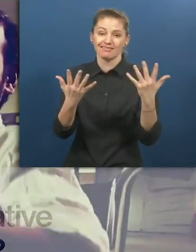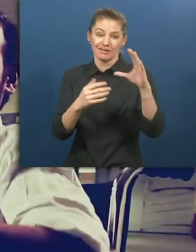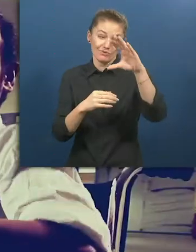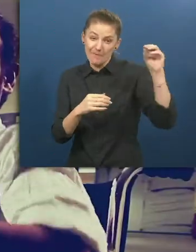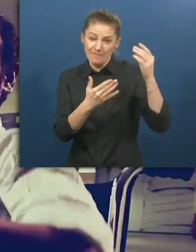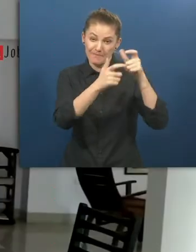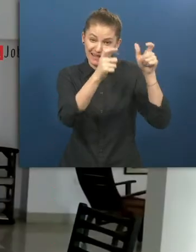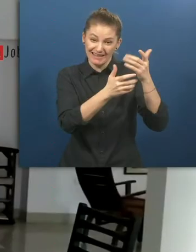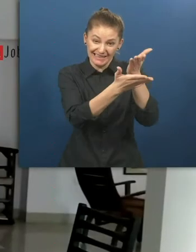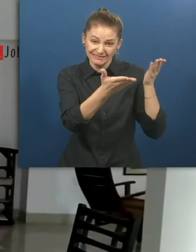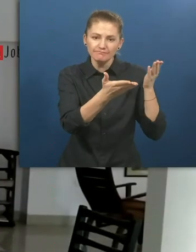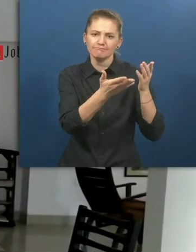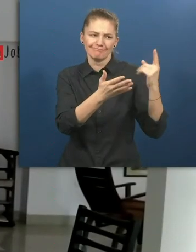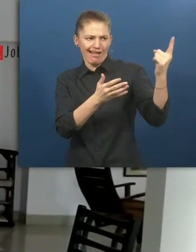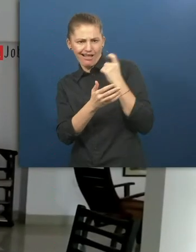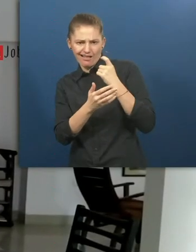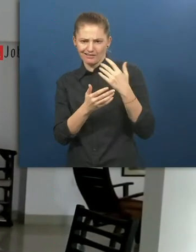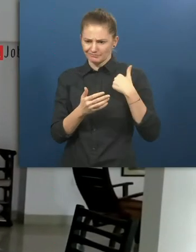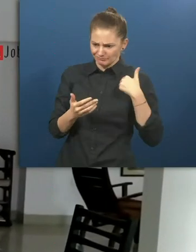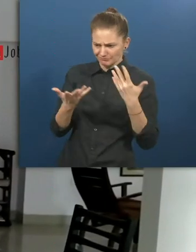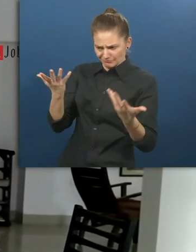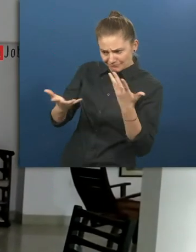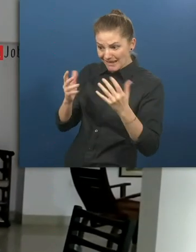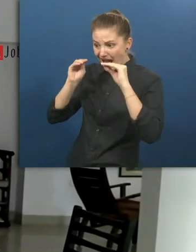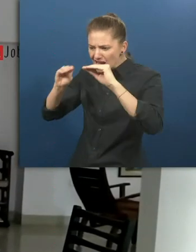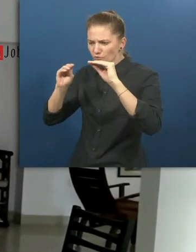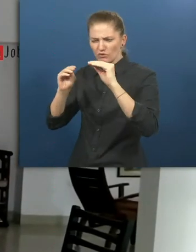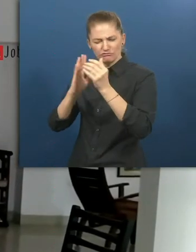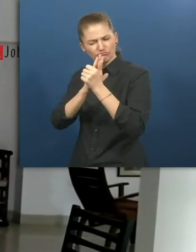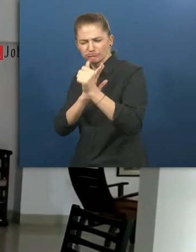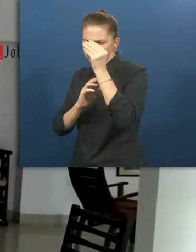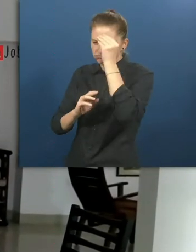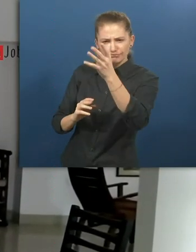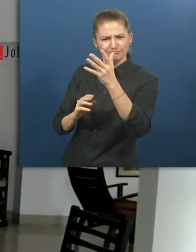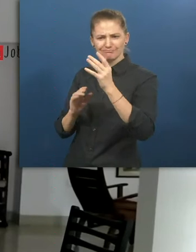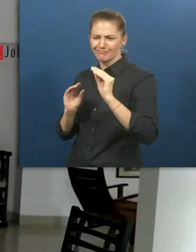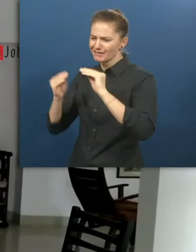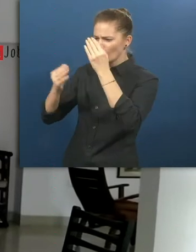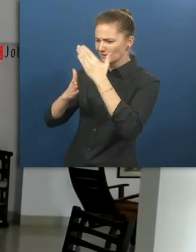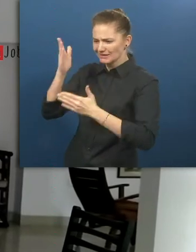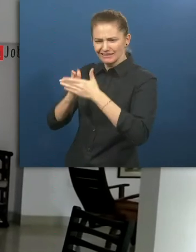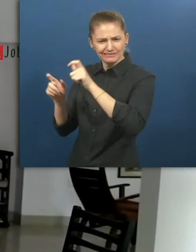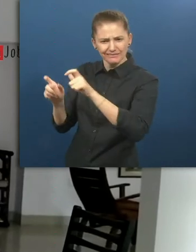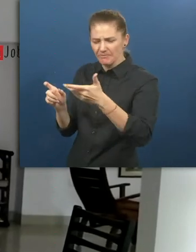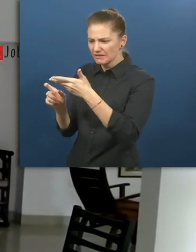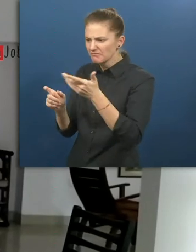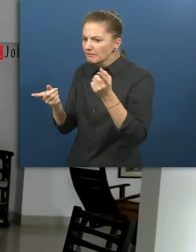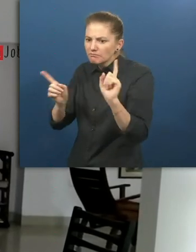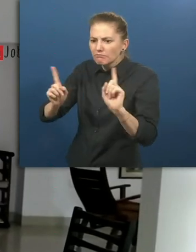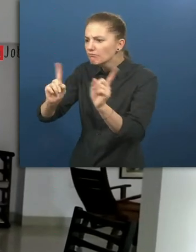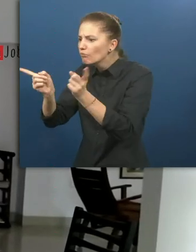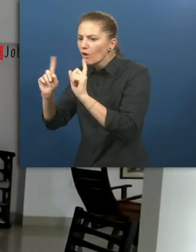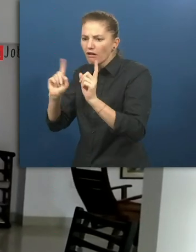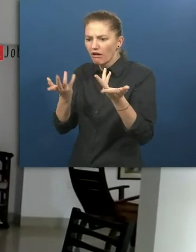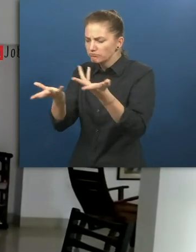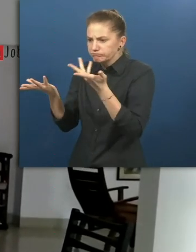Many companies asked us for educated, skilled youth with disabilities, but where was the talent